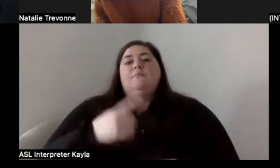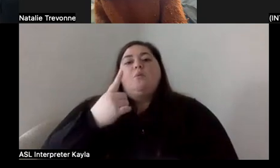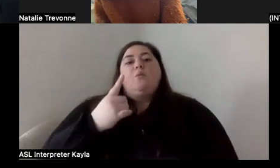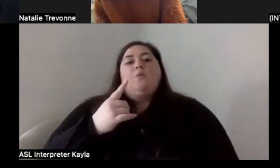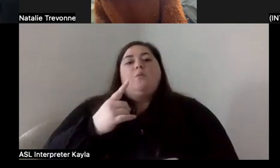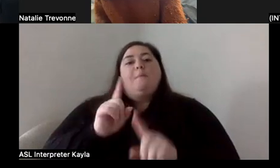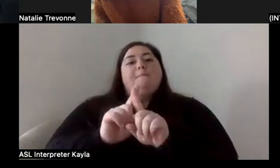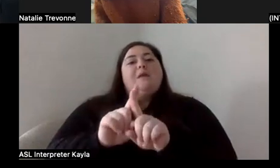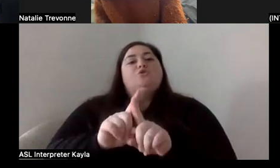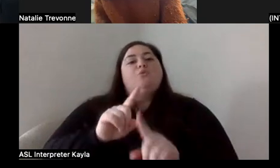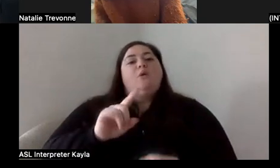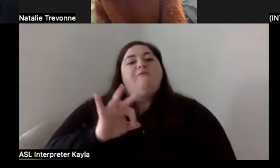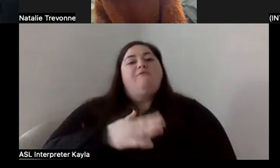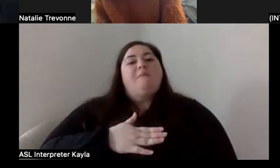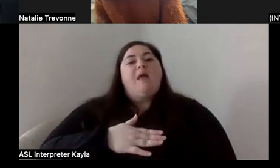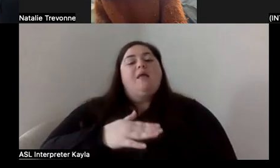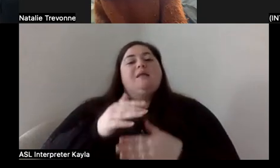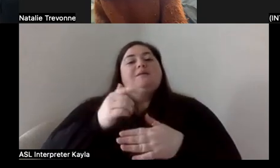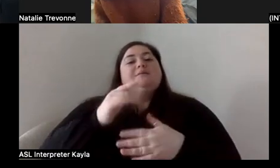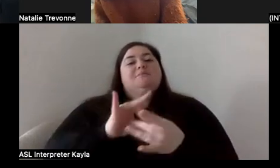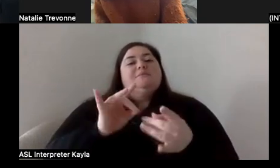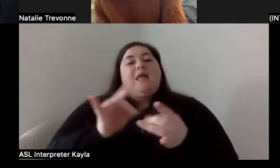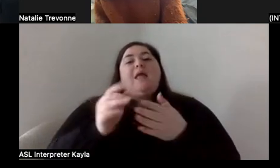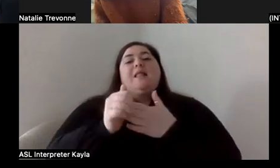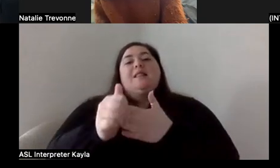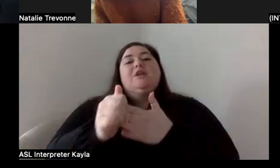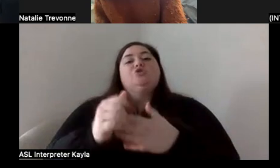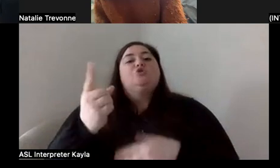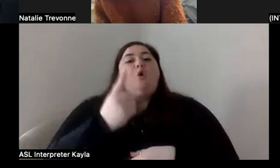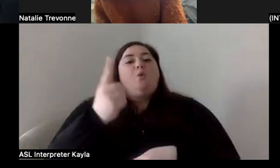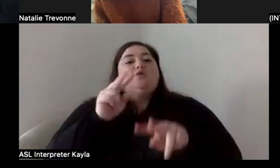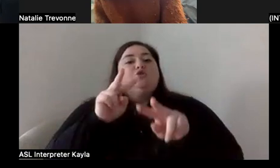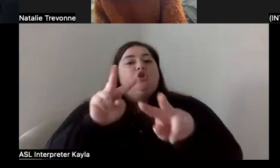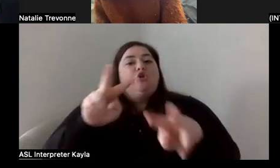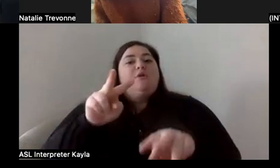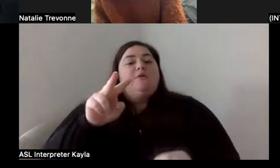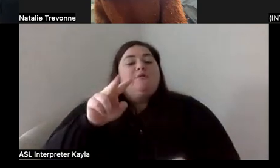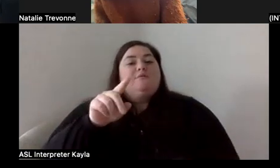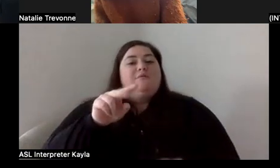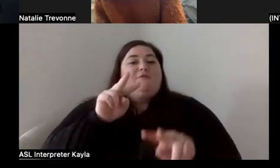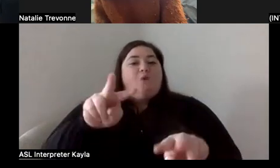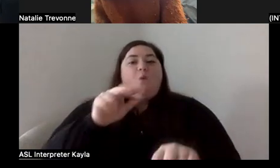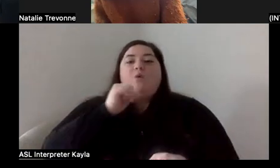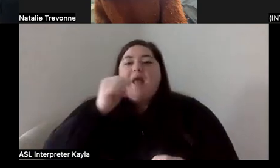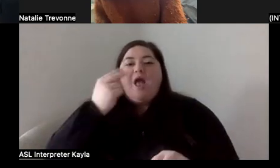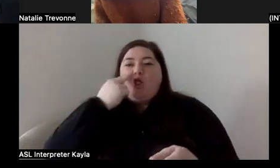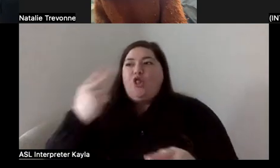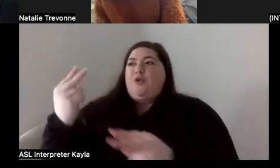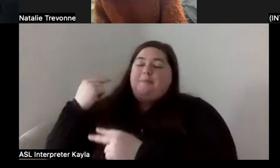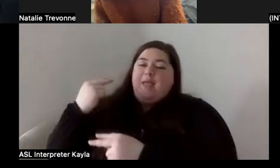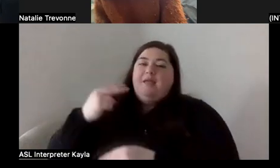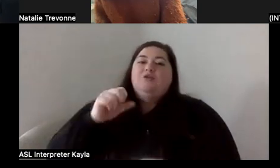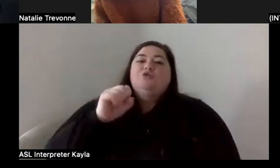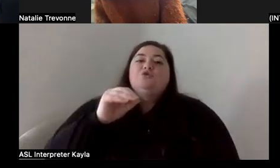always said that leaders always look forward. They don't look back. And so I think you take some of those things with a grain of salt and know that, like, you